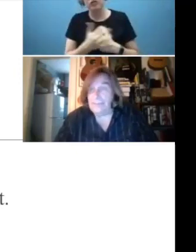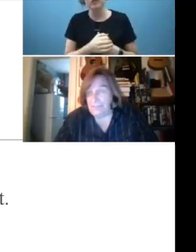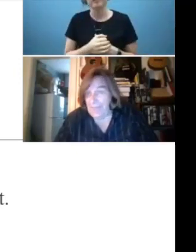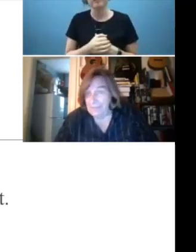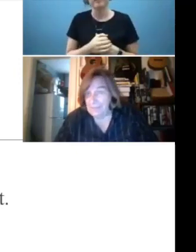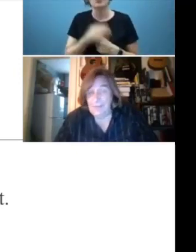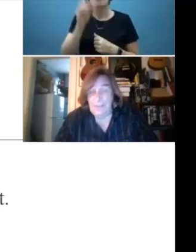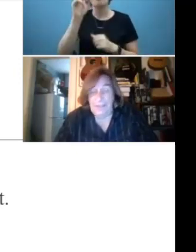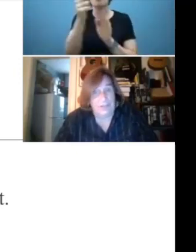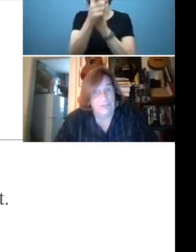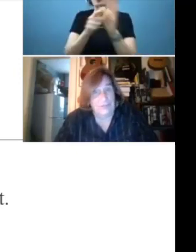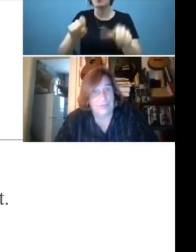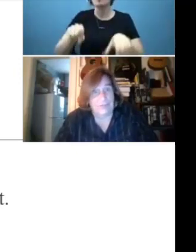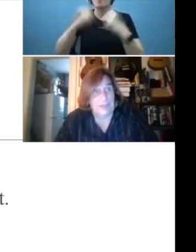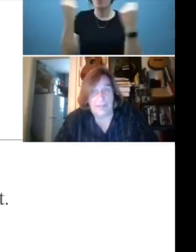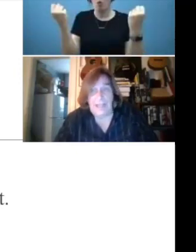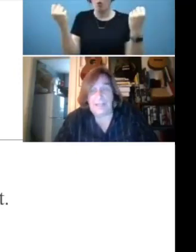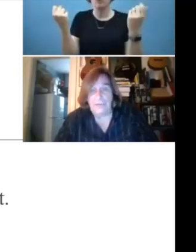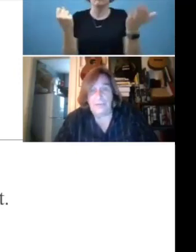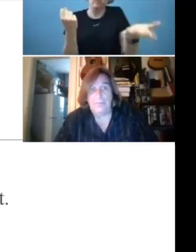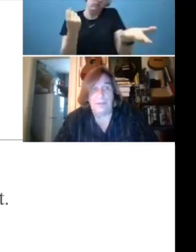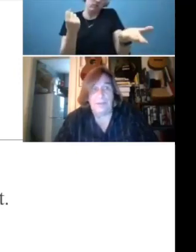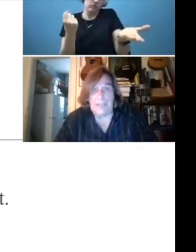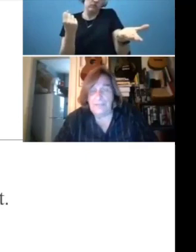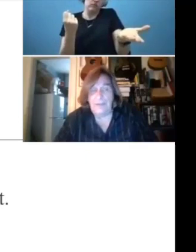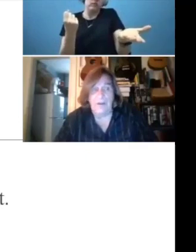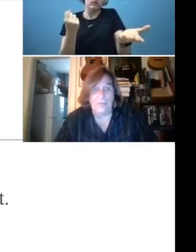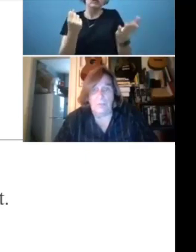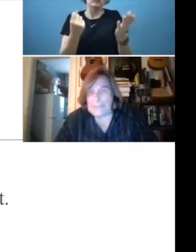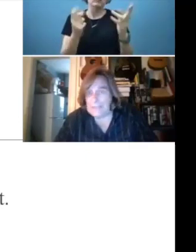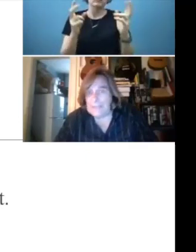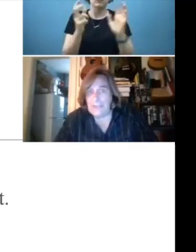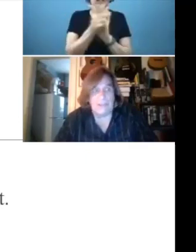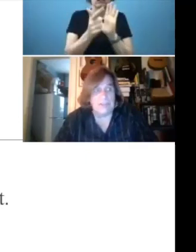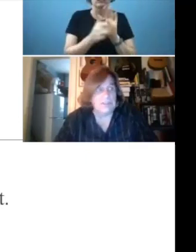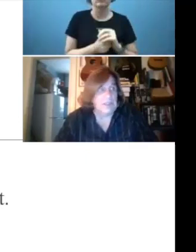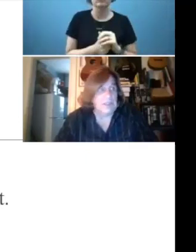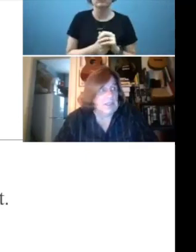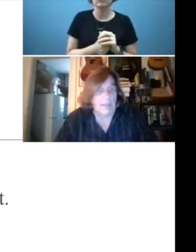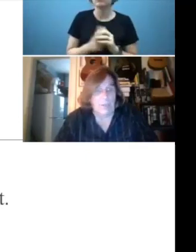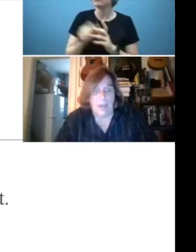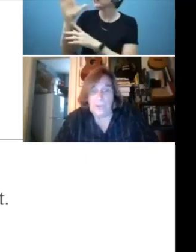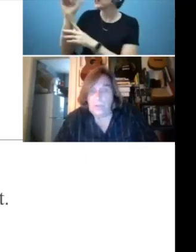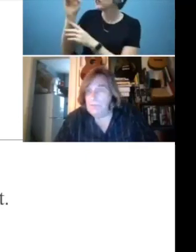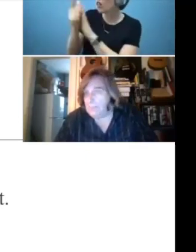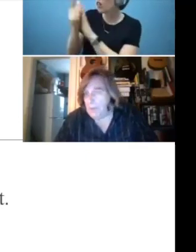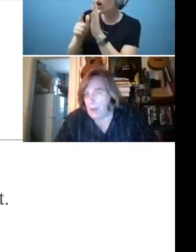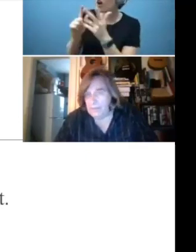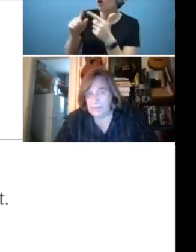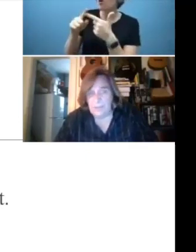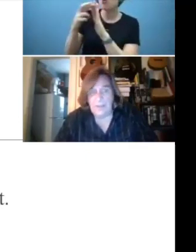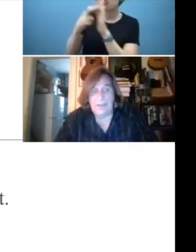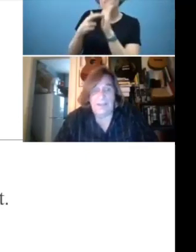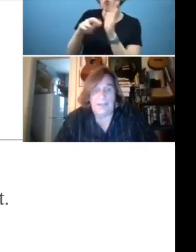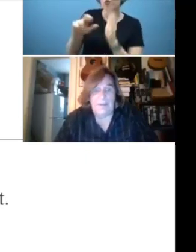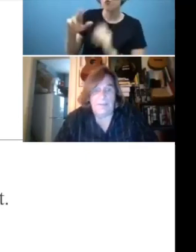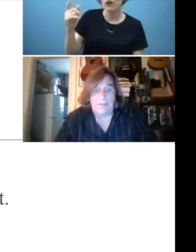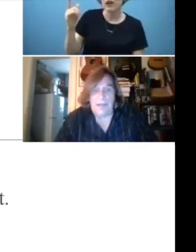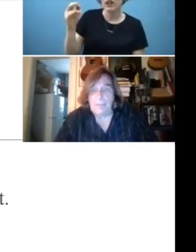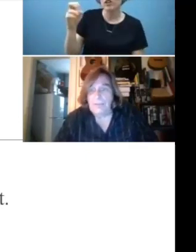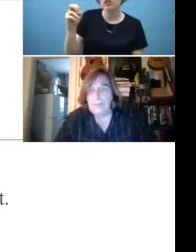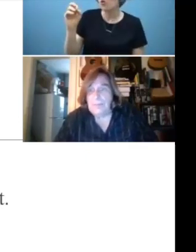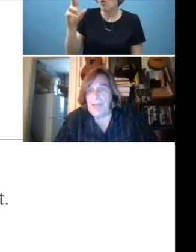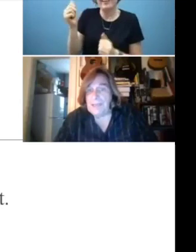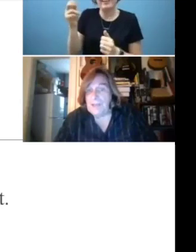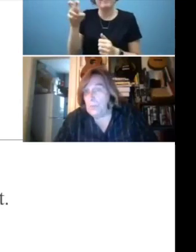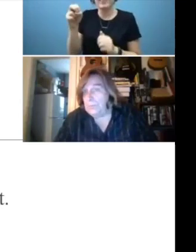just that. And not just a statute, but case law, regulations, I would argue even a policy. This